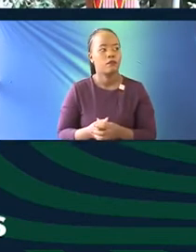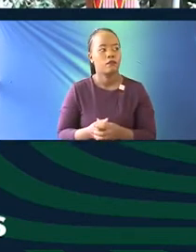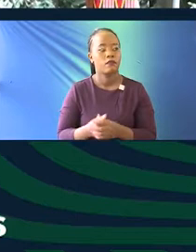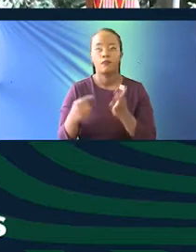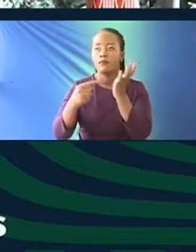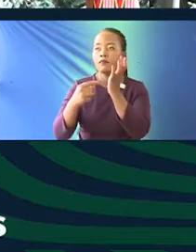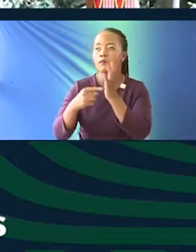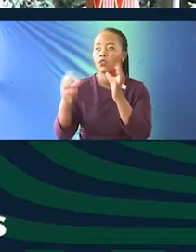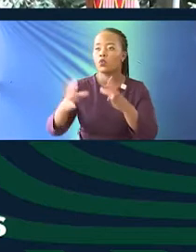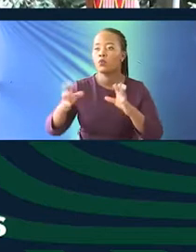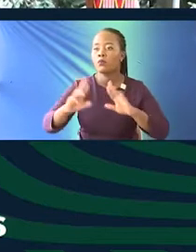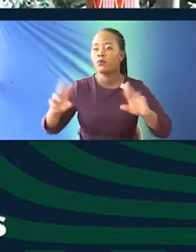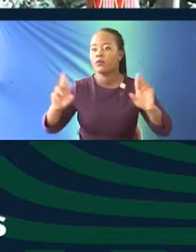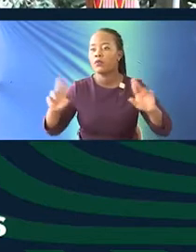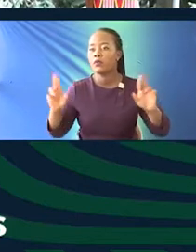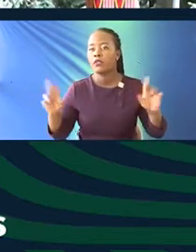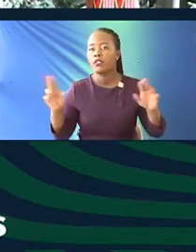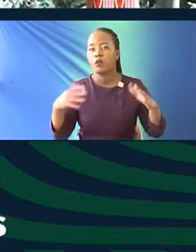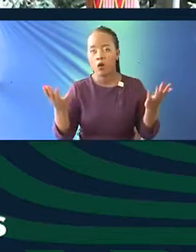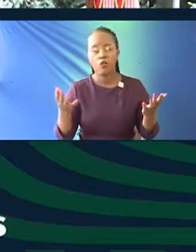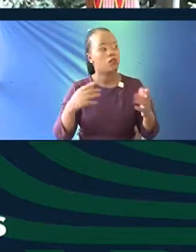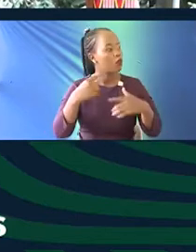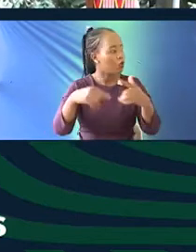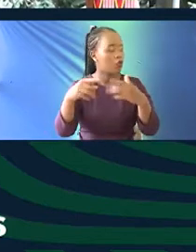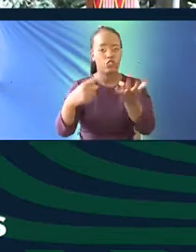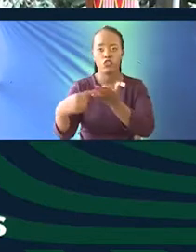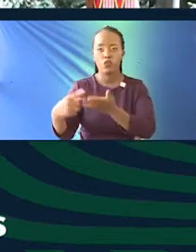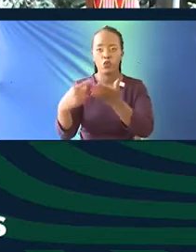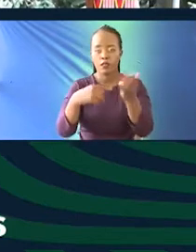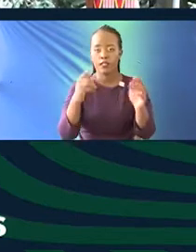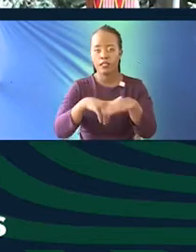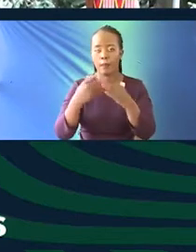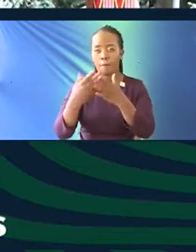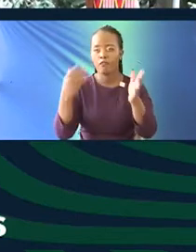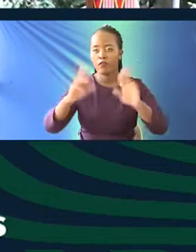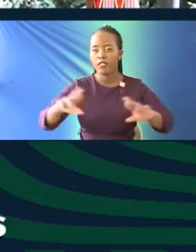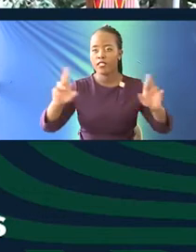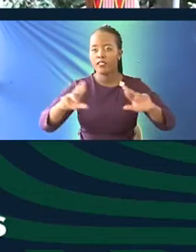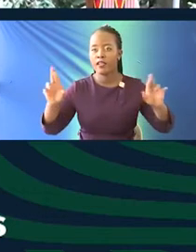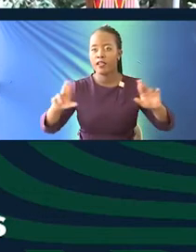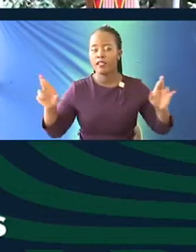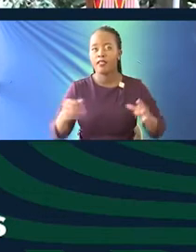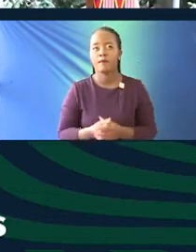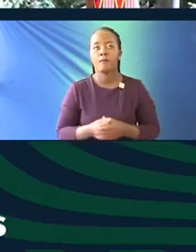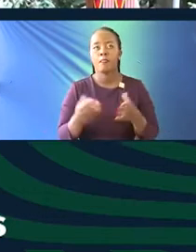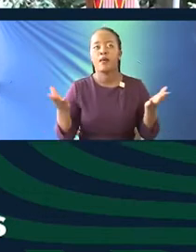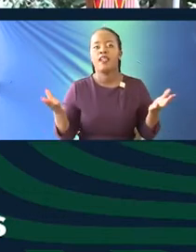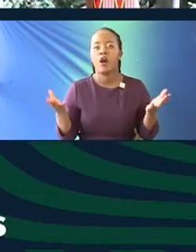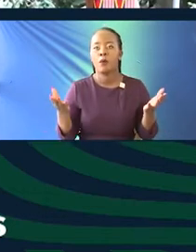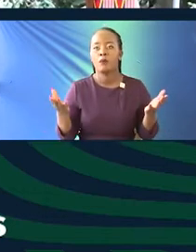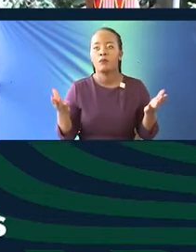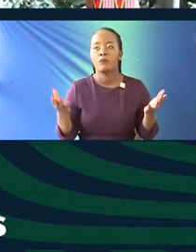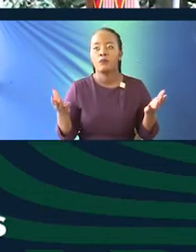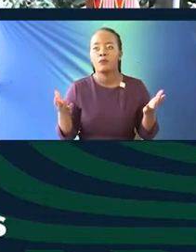But we can keep the conversation going in the meantime while we get ready. So perhaps, Harriet? you still want me to speak? Yeah, you can say